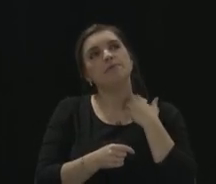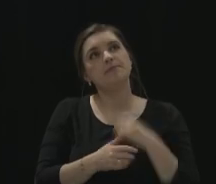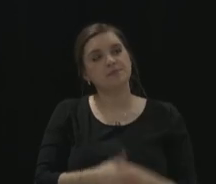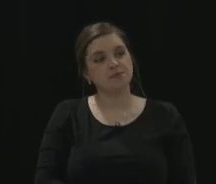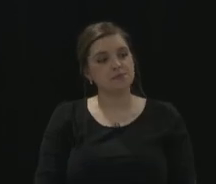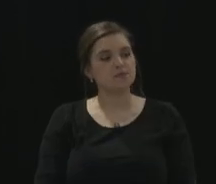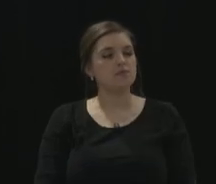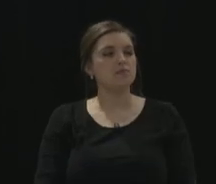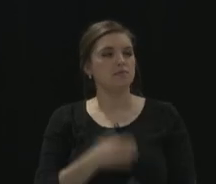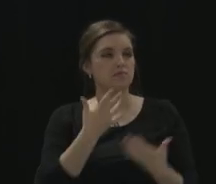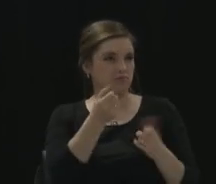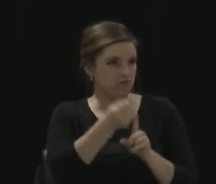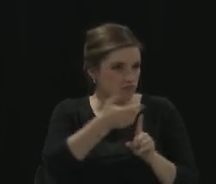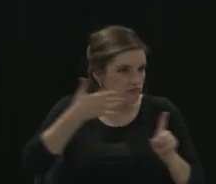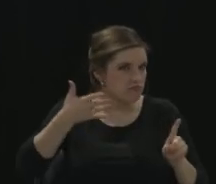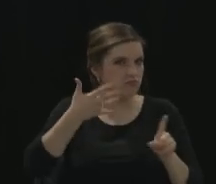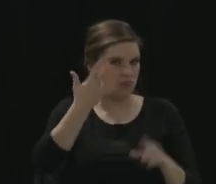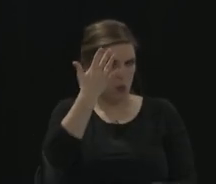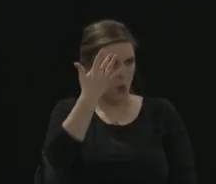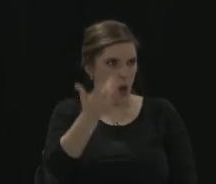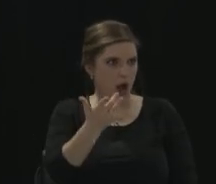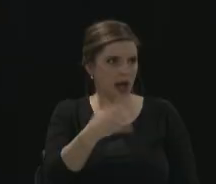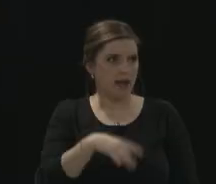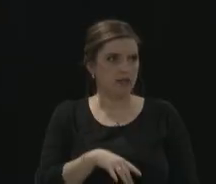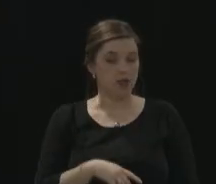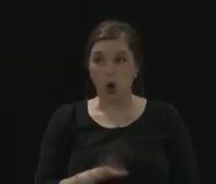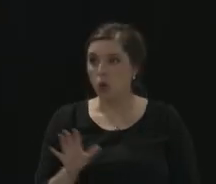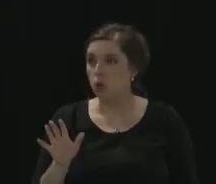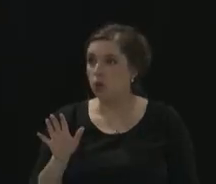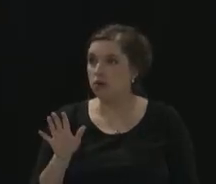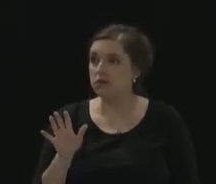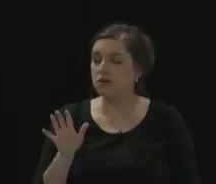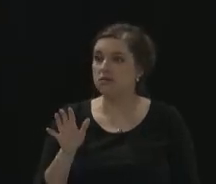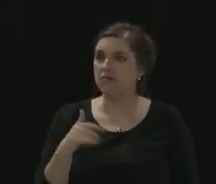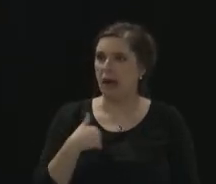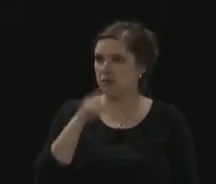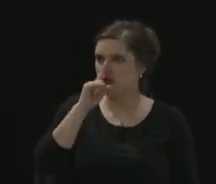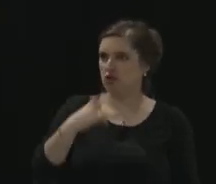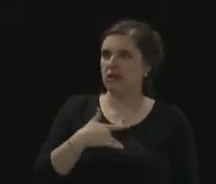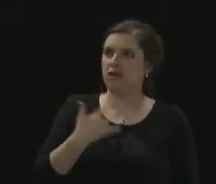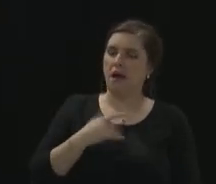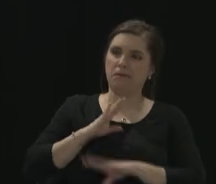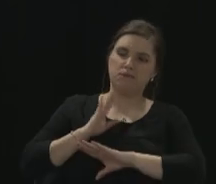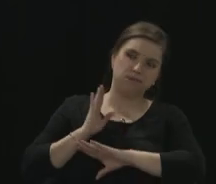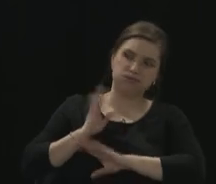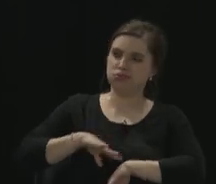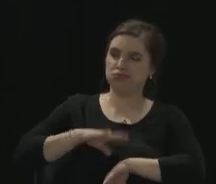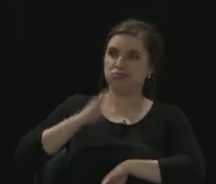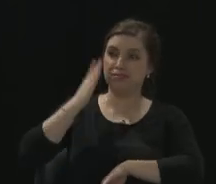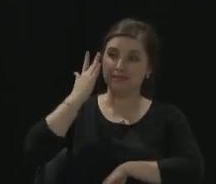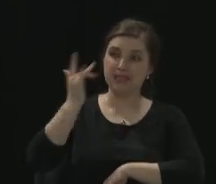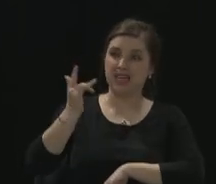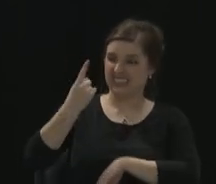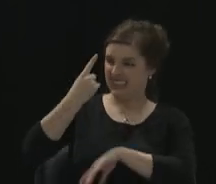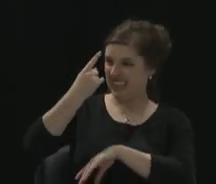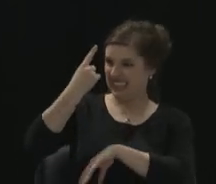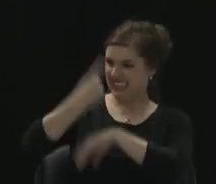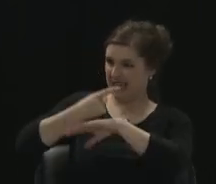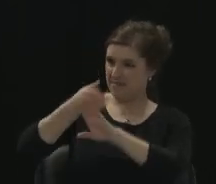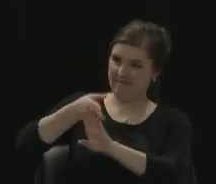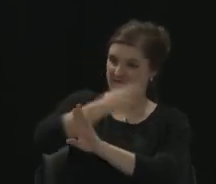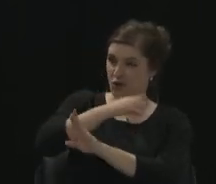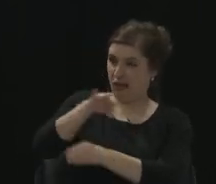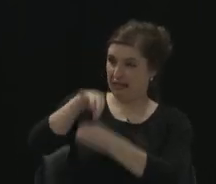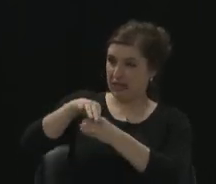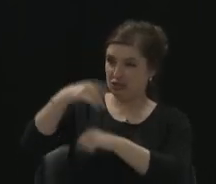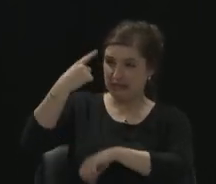explain why it was important. Oh, I was imagining that you've got to be relieved, because that day before Election Day has to be